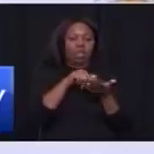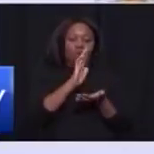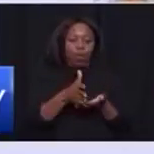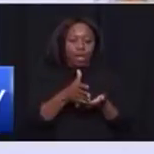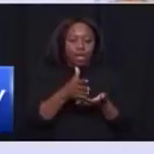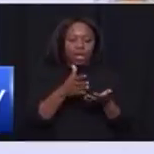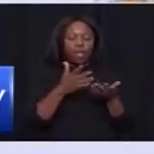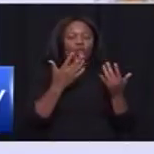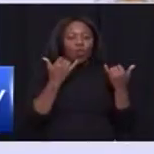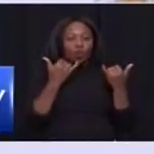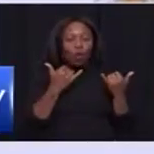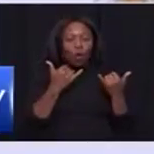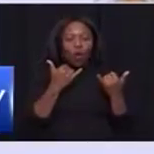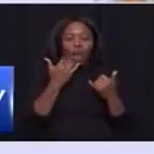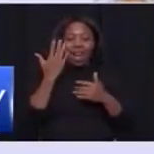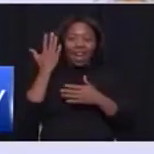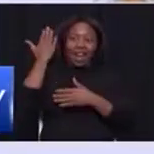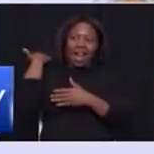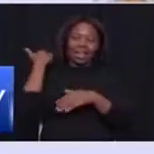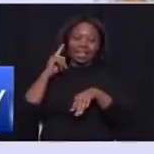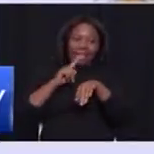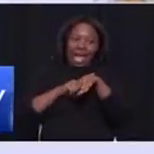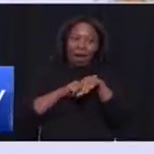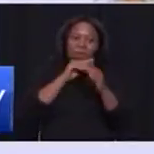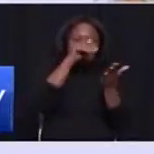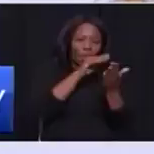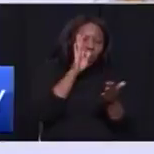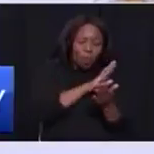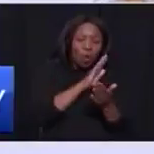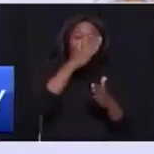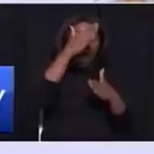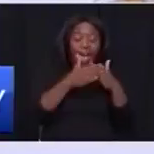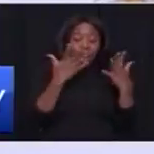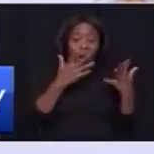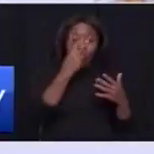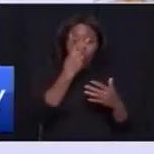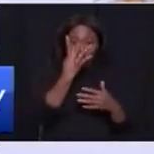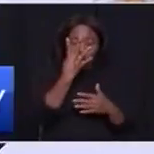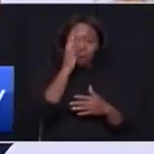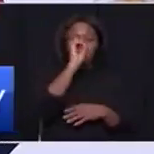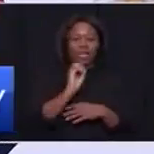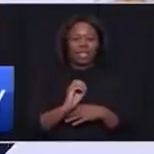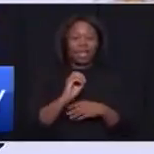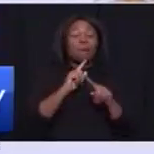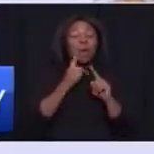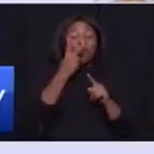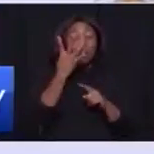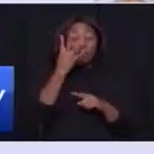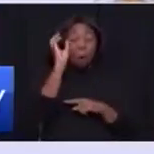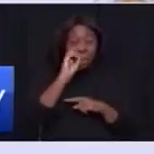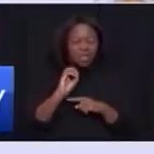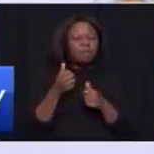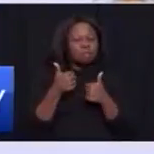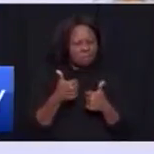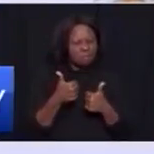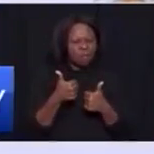We didn't quite get there in the last term. We ended at 24%, but 24% was good enough given the